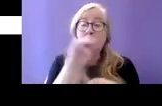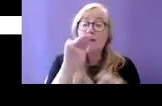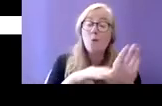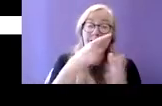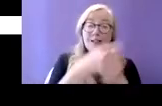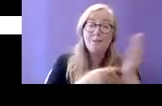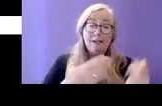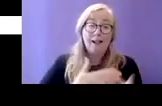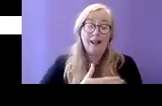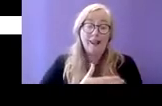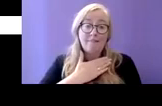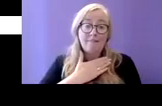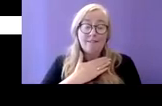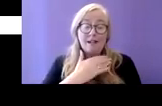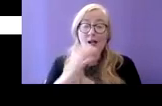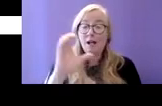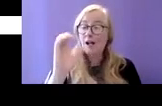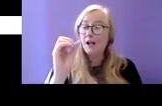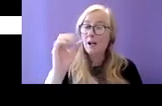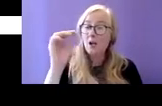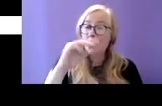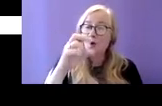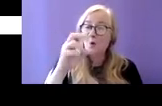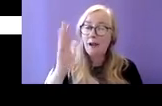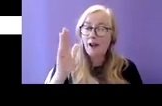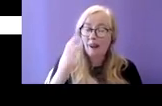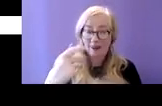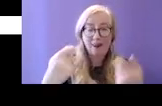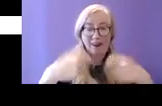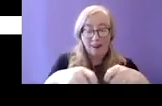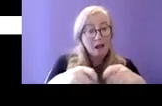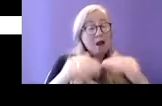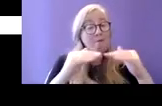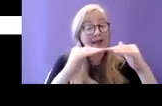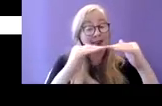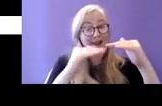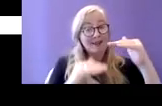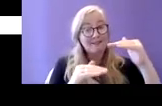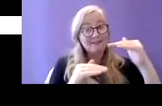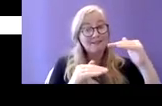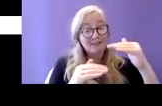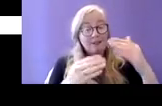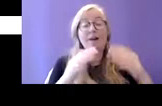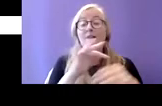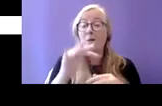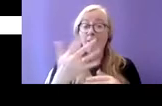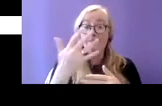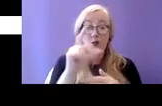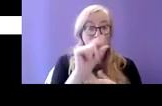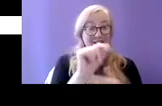has declined in the five year period from 2011 to 2016 though this remains